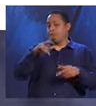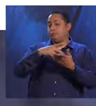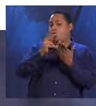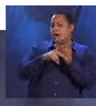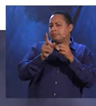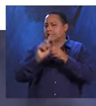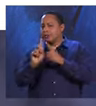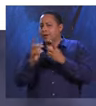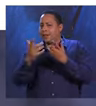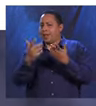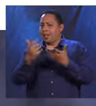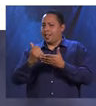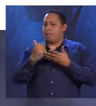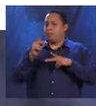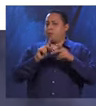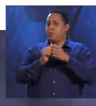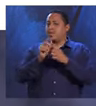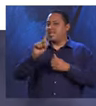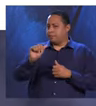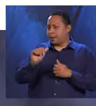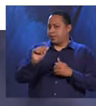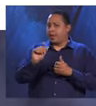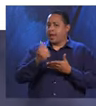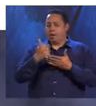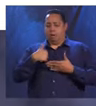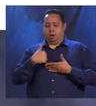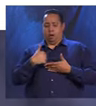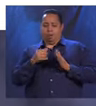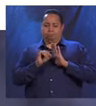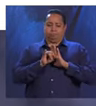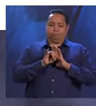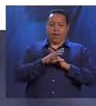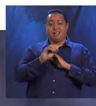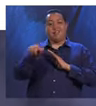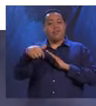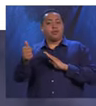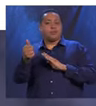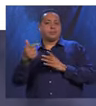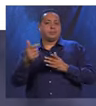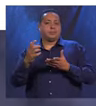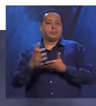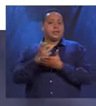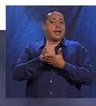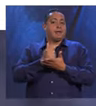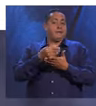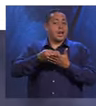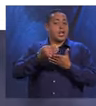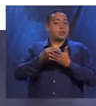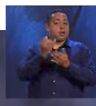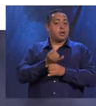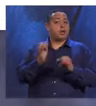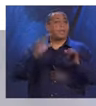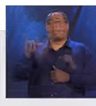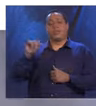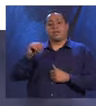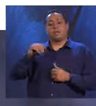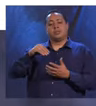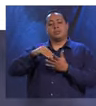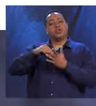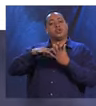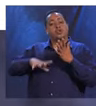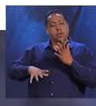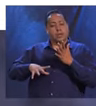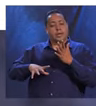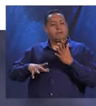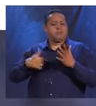help people with disabilities figure out what they want to do with their lives is so important for helping them gain financial independence. I